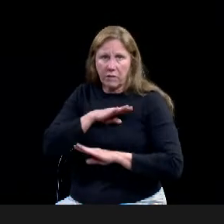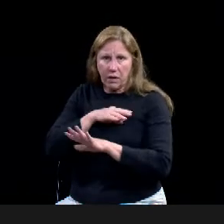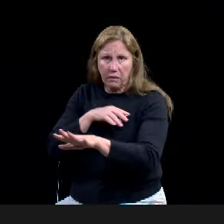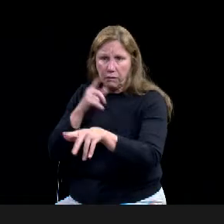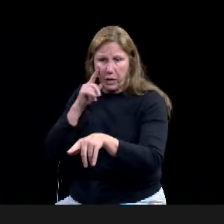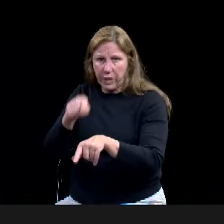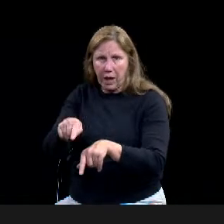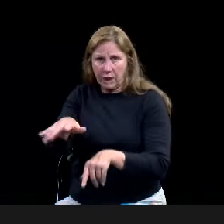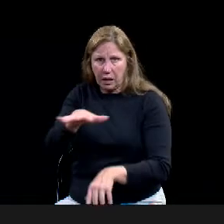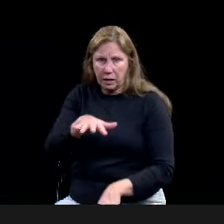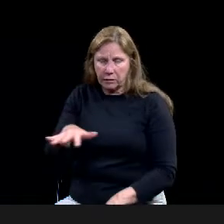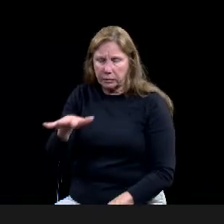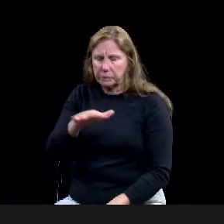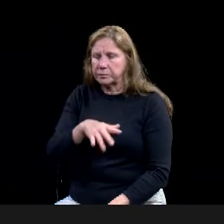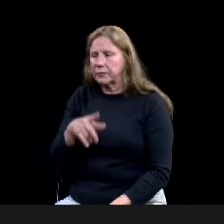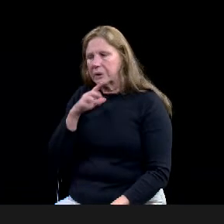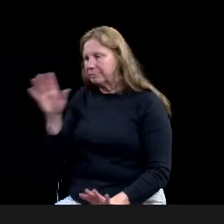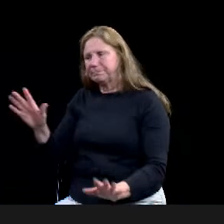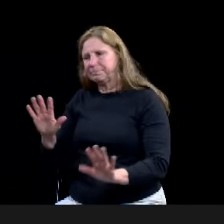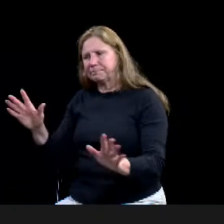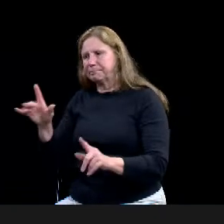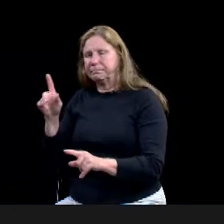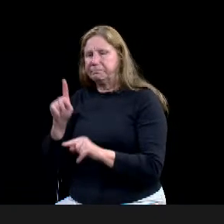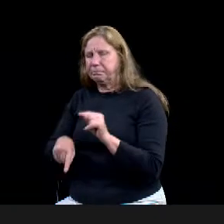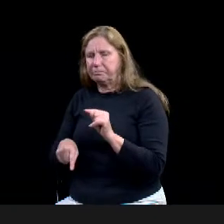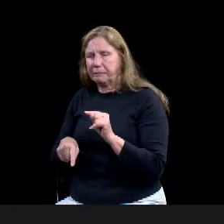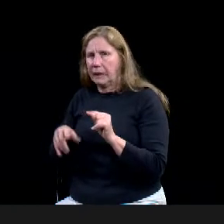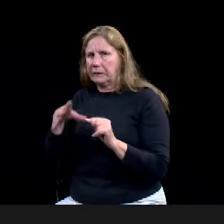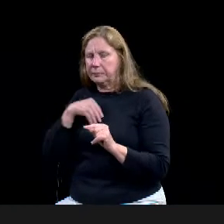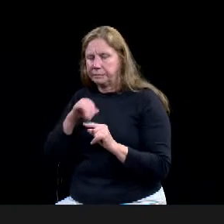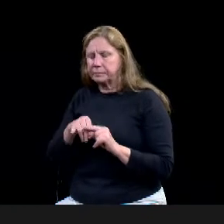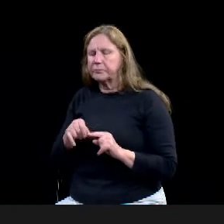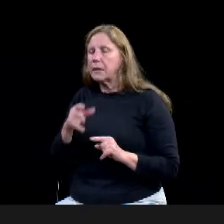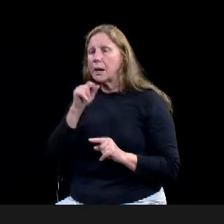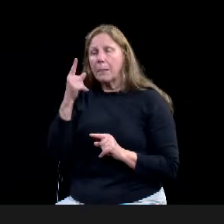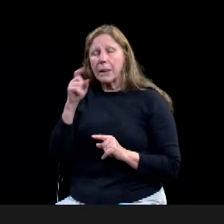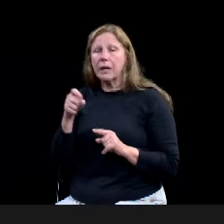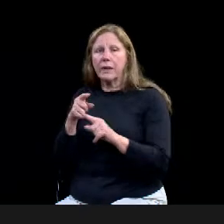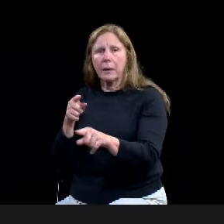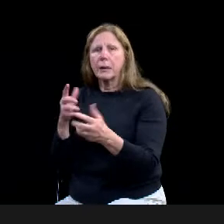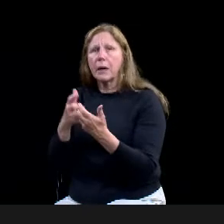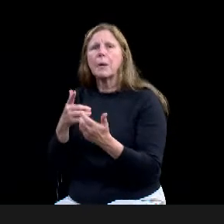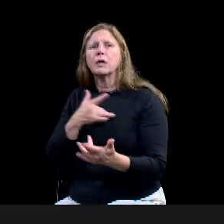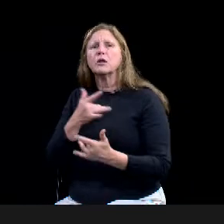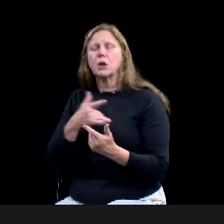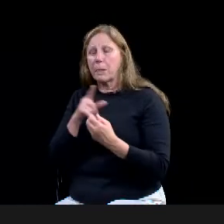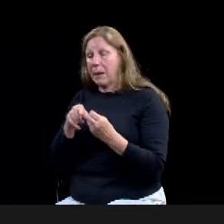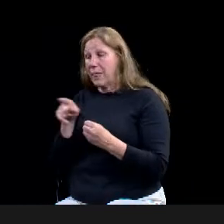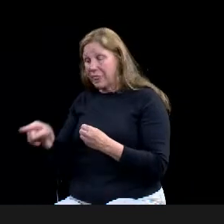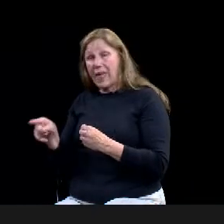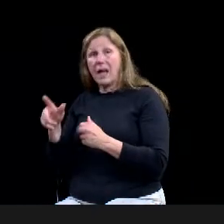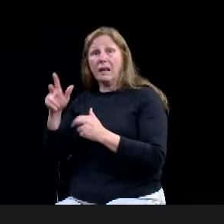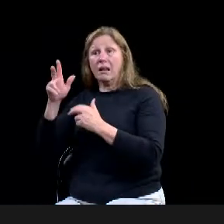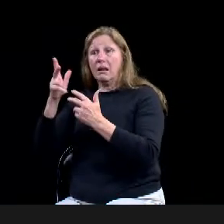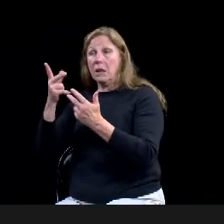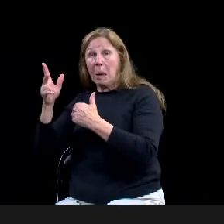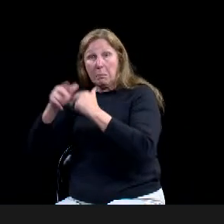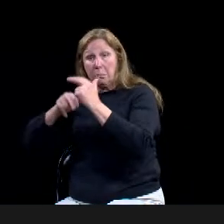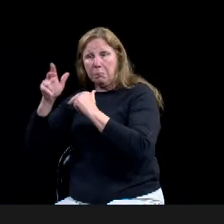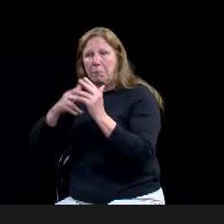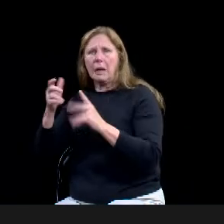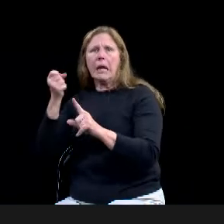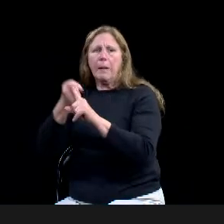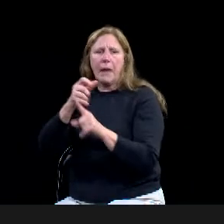it could impact that, that single family neighborhood. Uh, and, you know, another part of the,